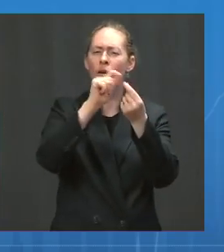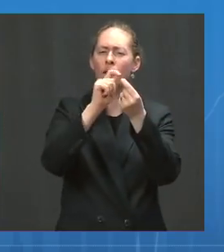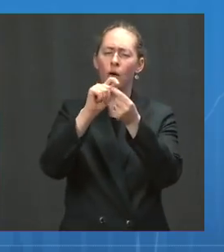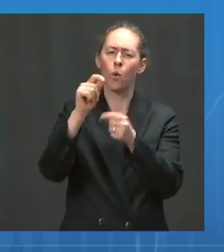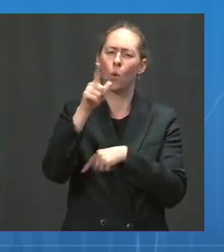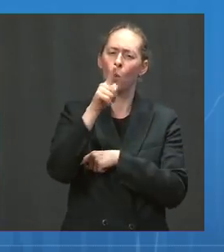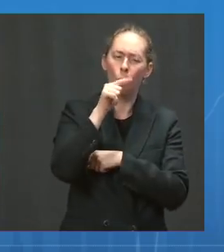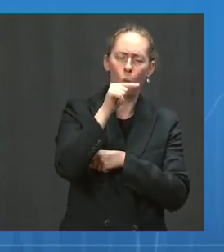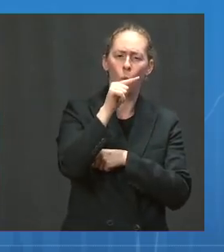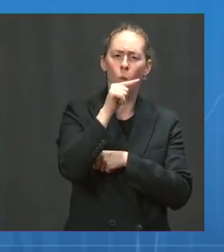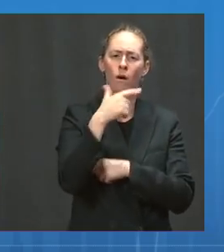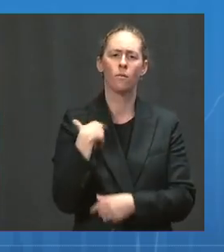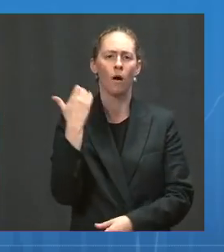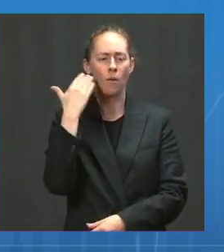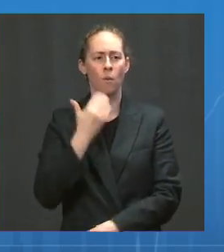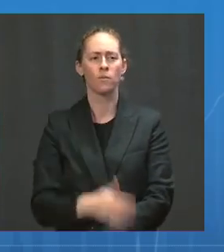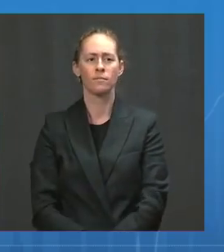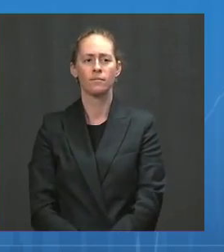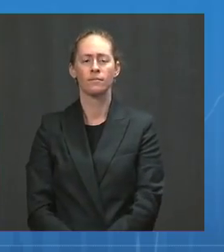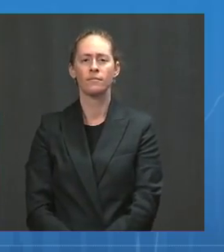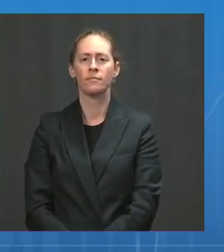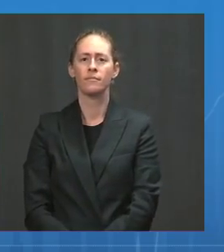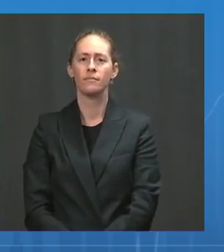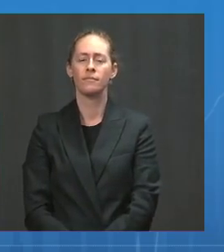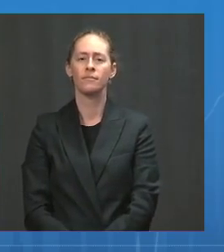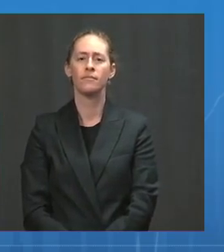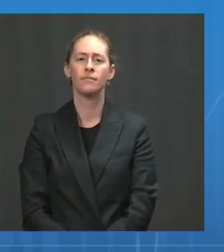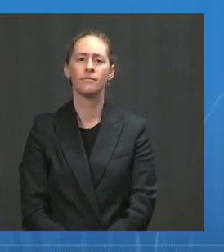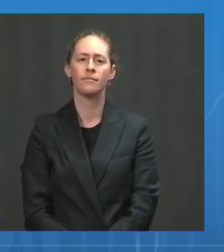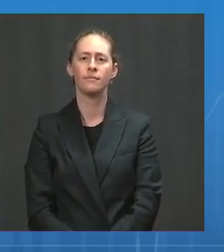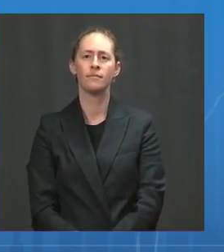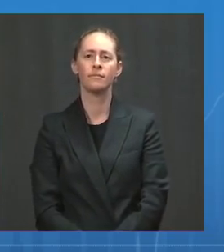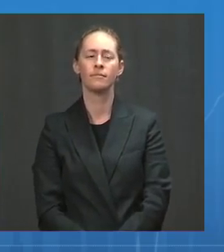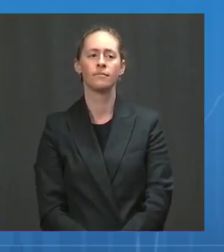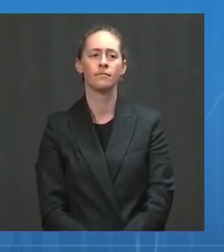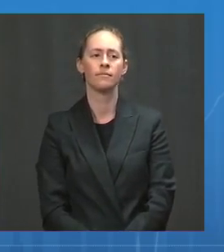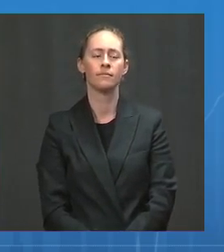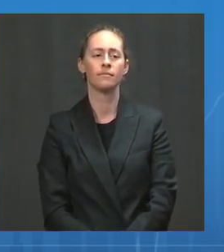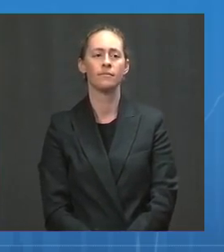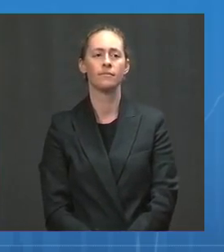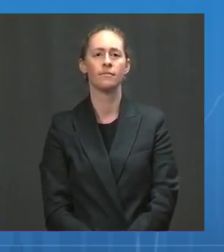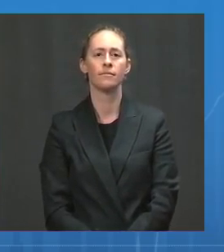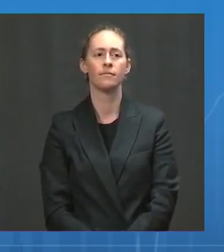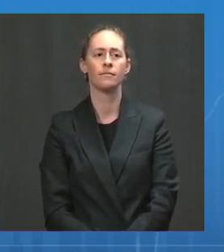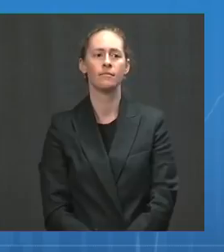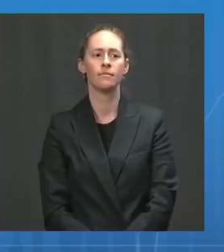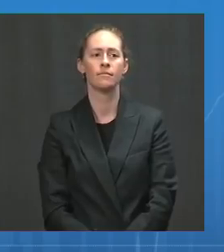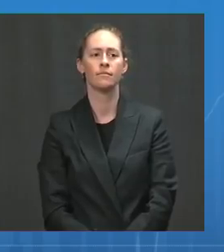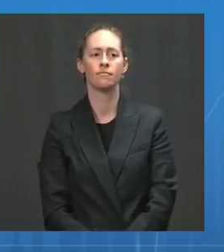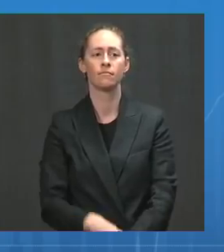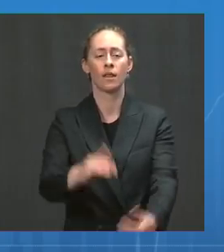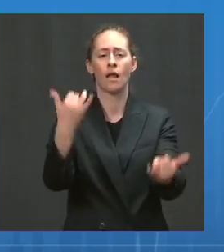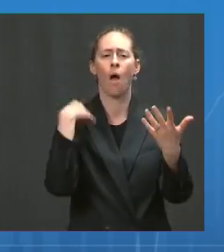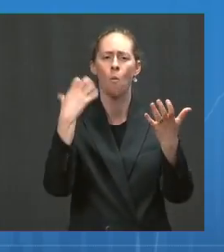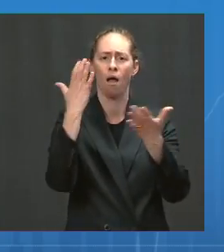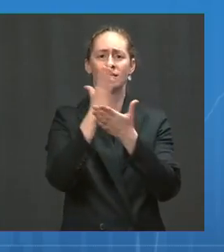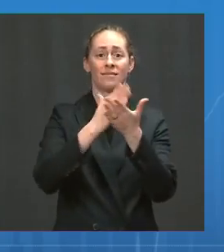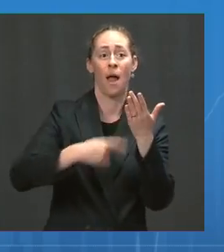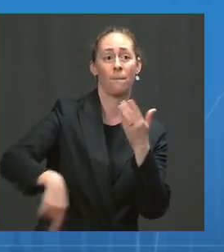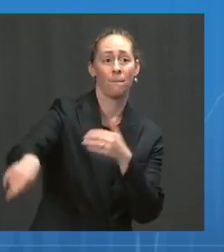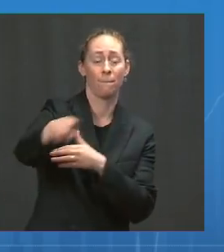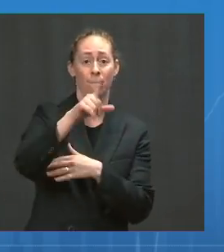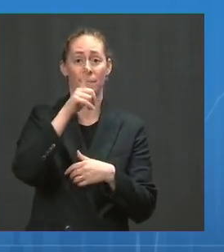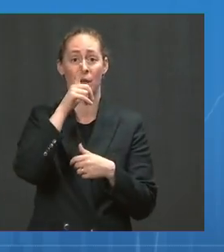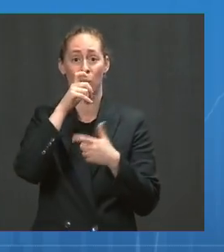Well, with regard to the breakthrough infections that we're seeing,